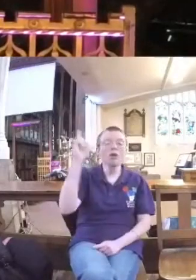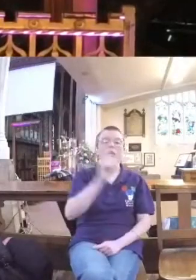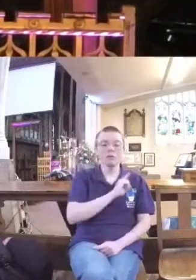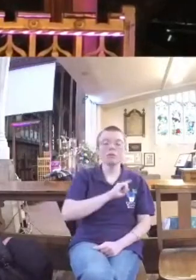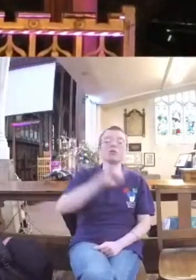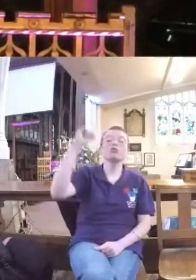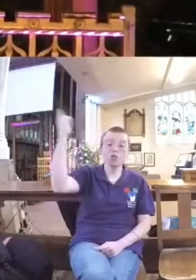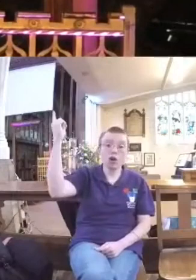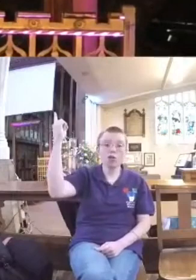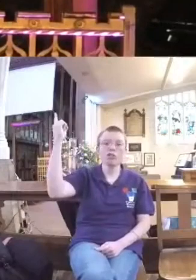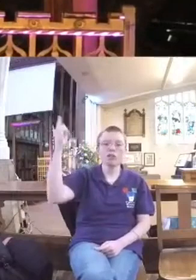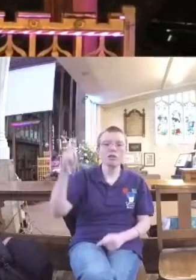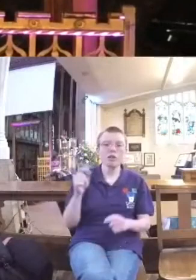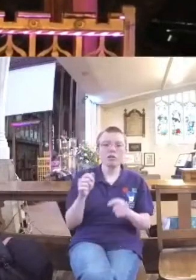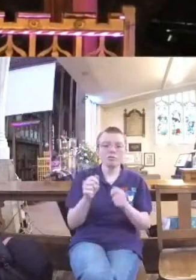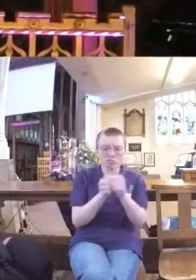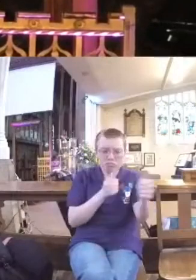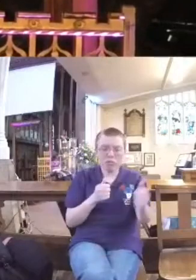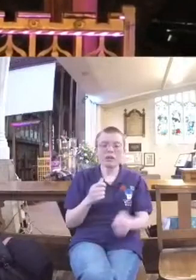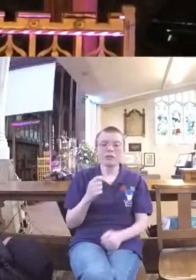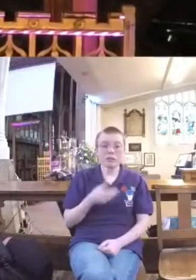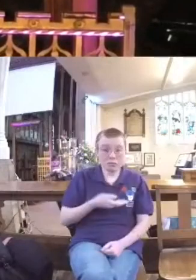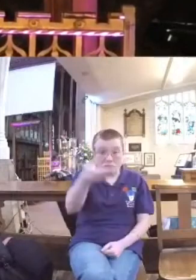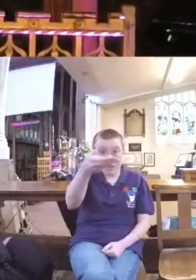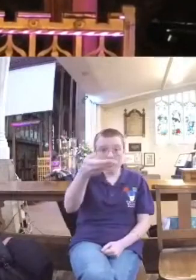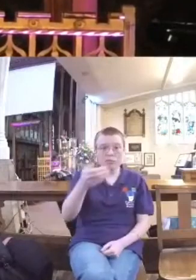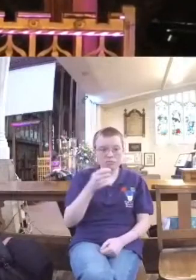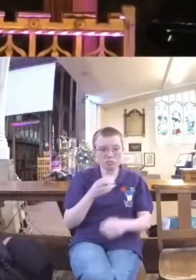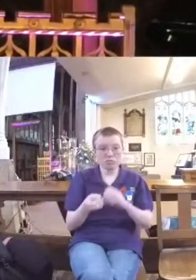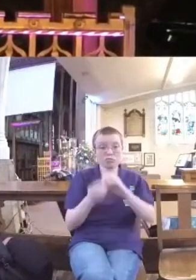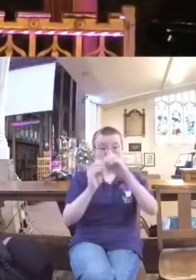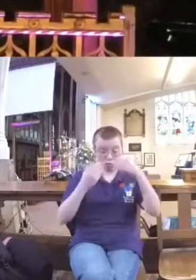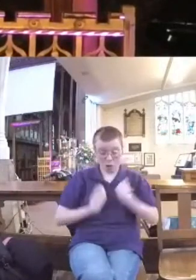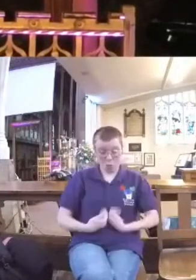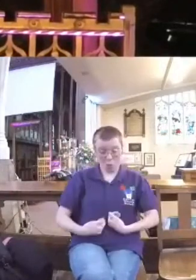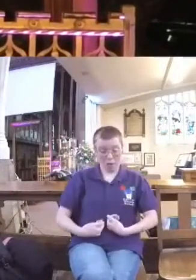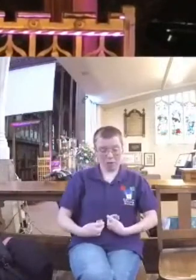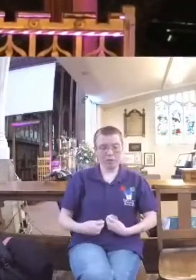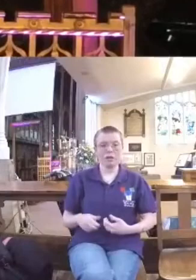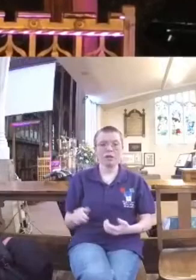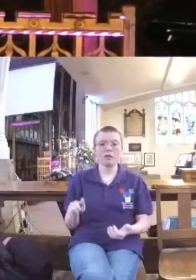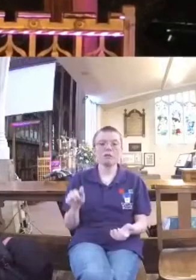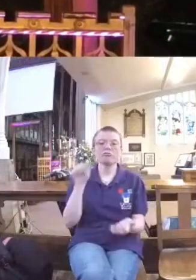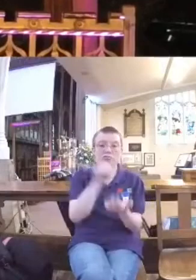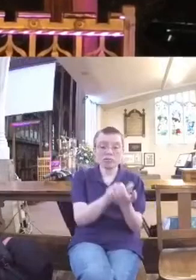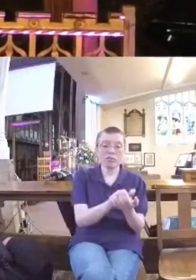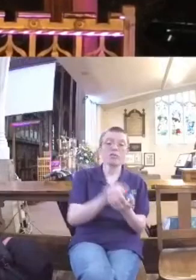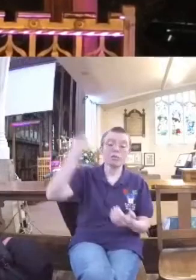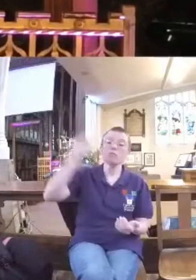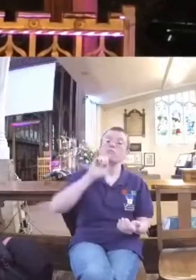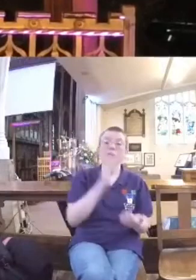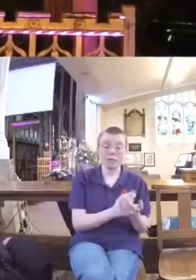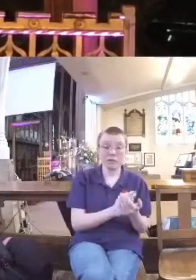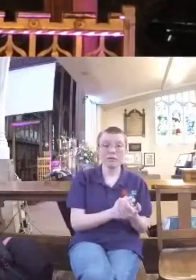he who gives you the ability to produce wealth and so confirms his covenant which he swore to your ancestors